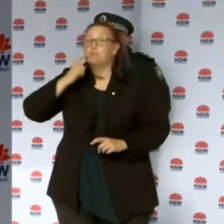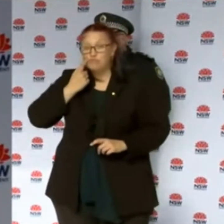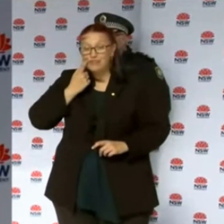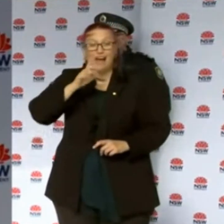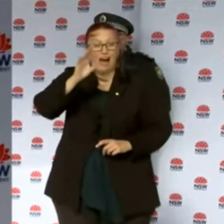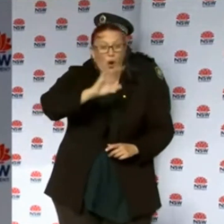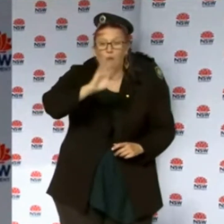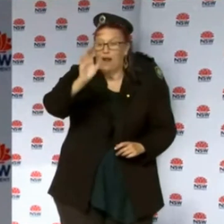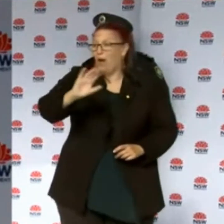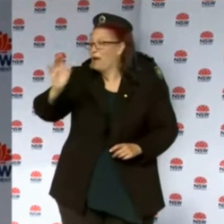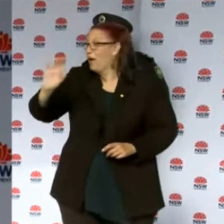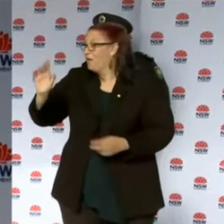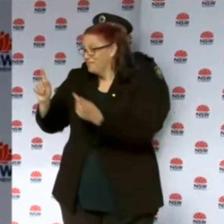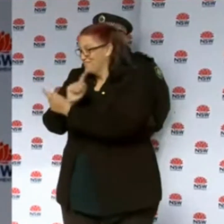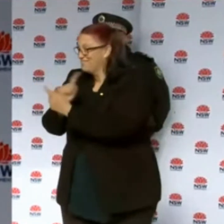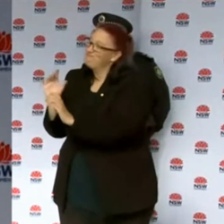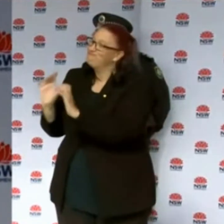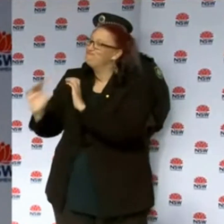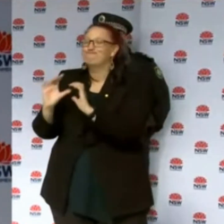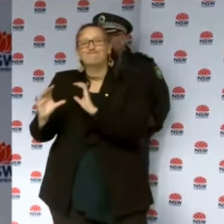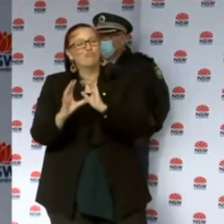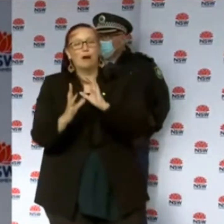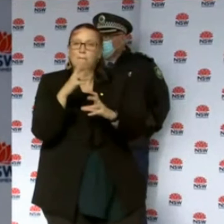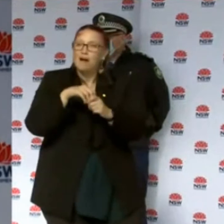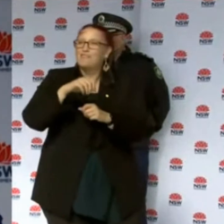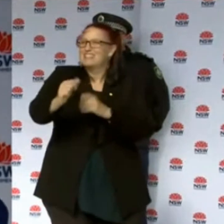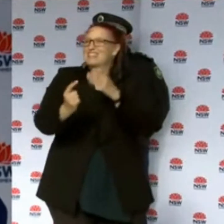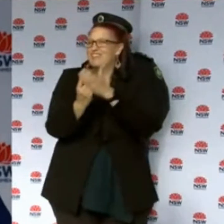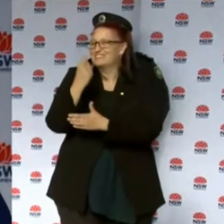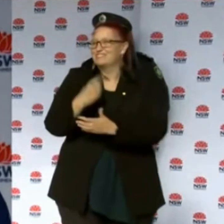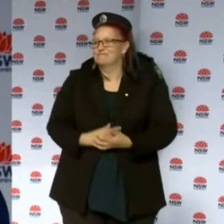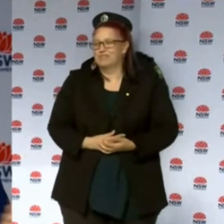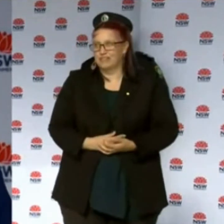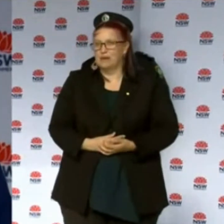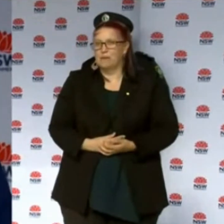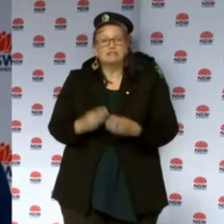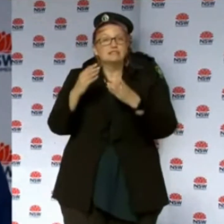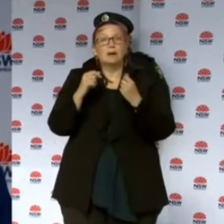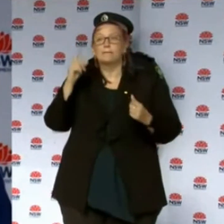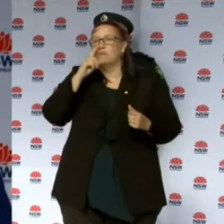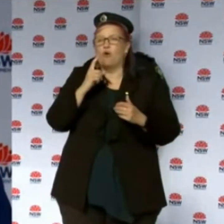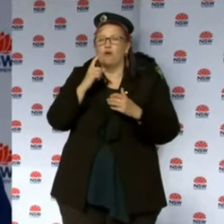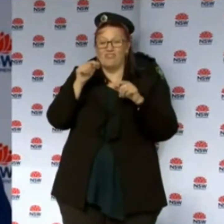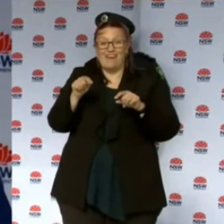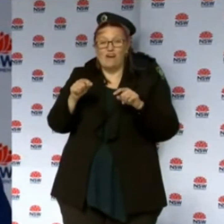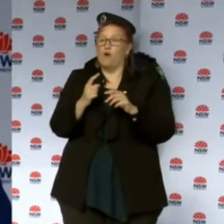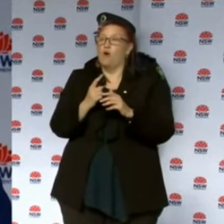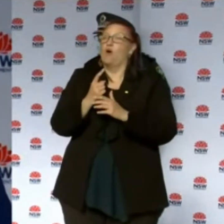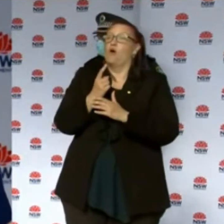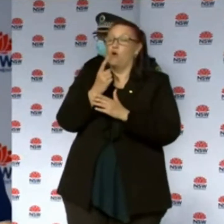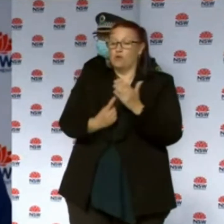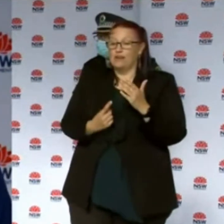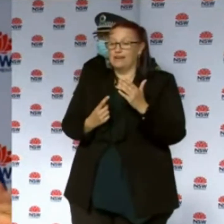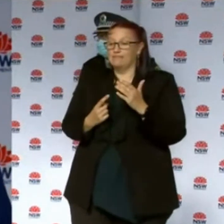engaging people in conversation as part of that nature of the event. Whereas some of the other people who were involved in that